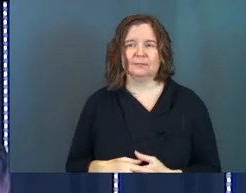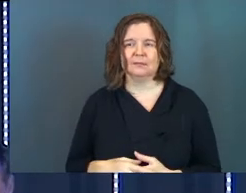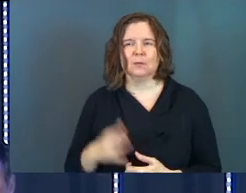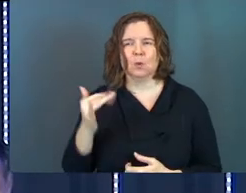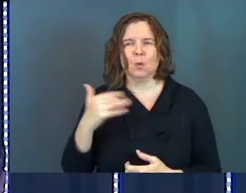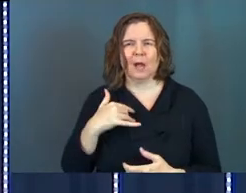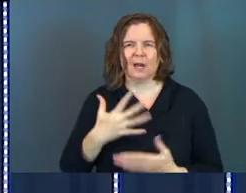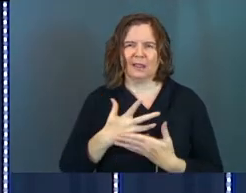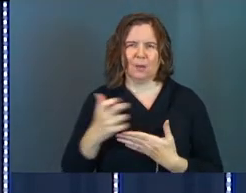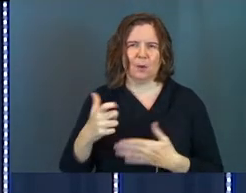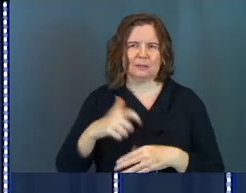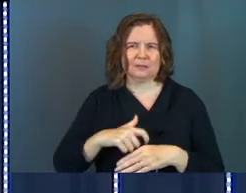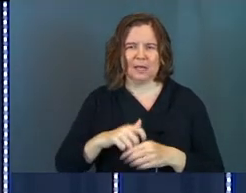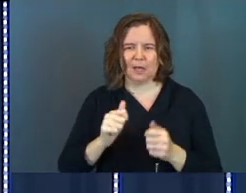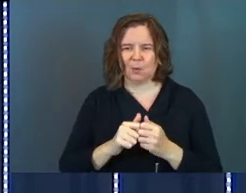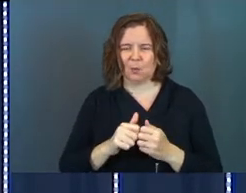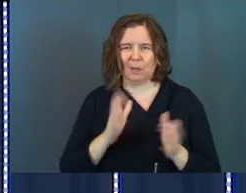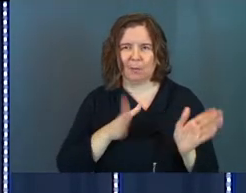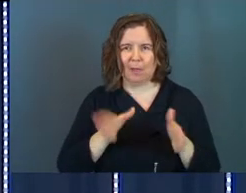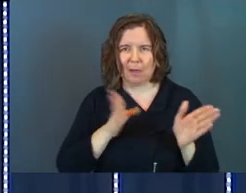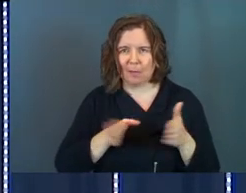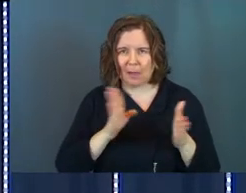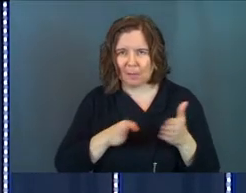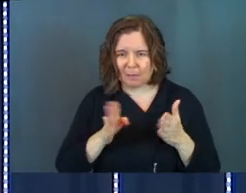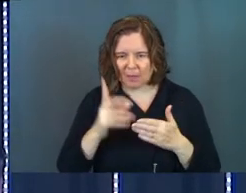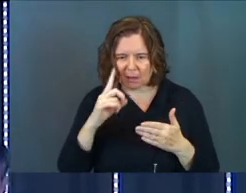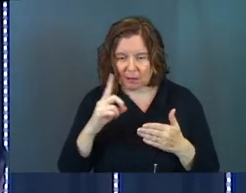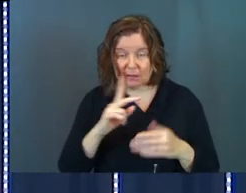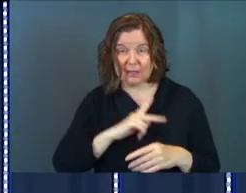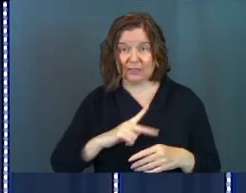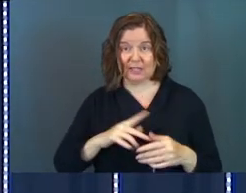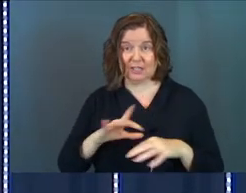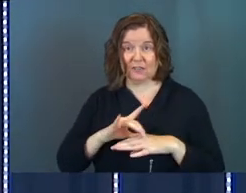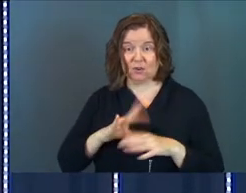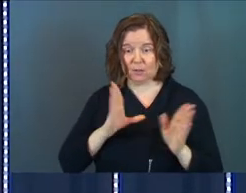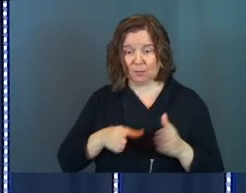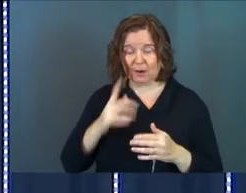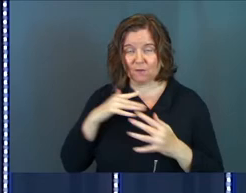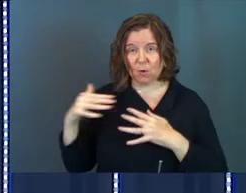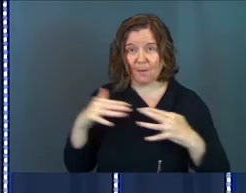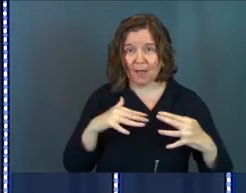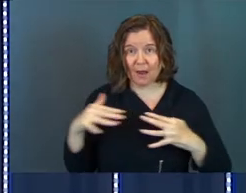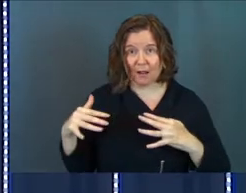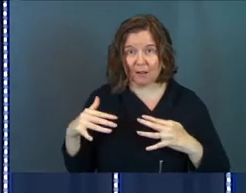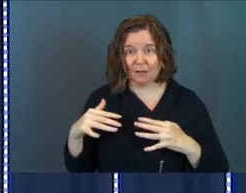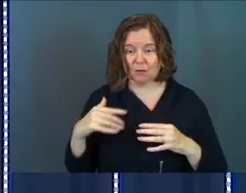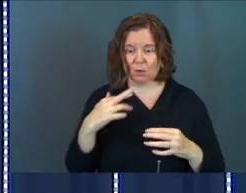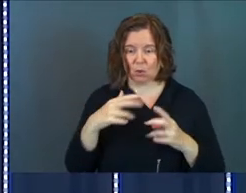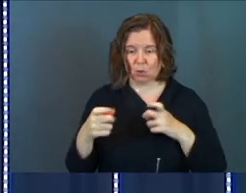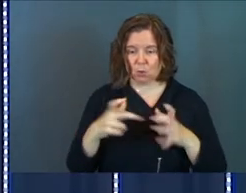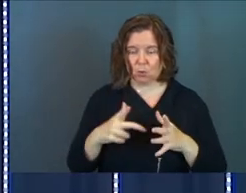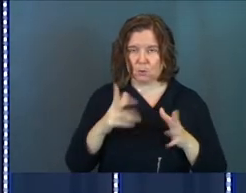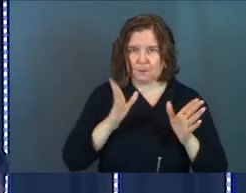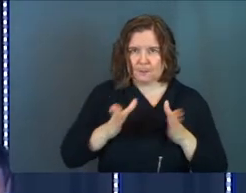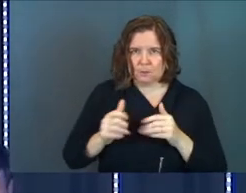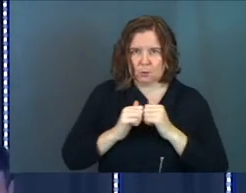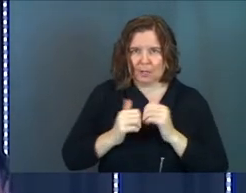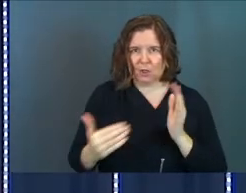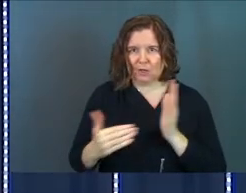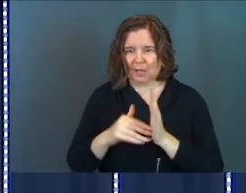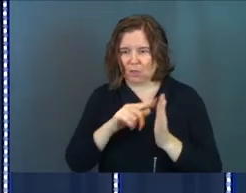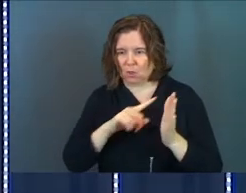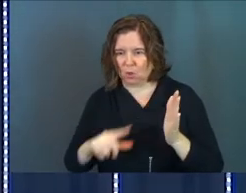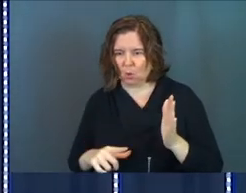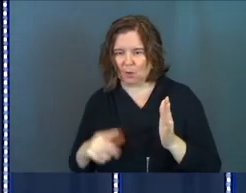Why do they waste their time with feudal plans? The kings of the earth prepare for battle. The rulers plot together against